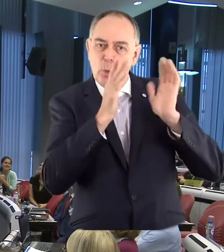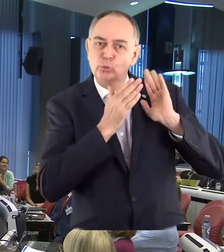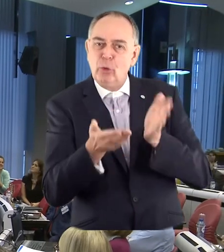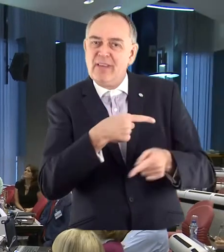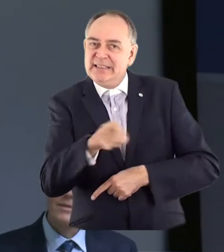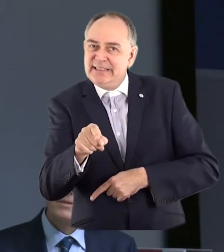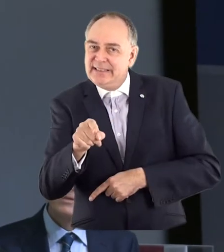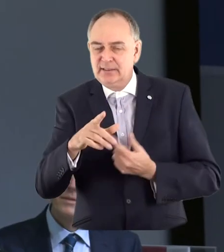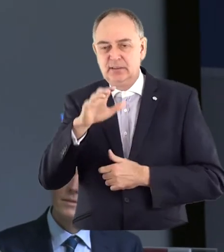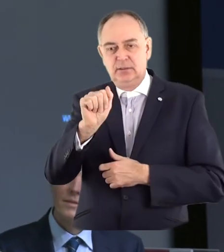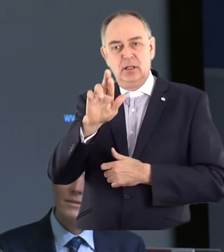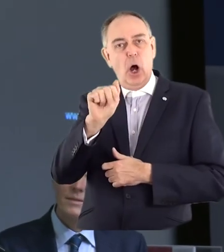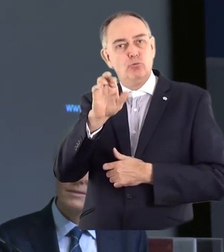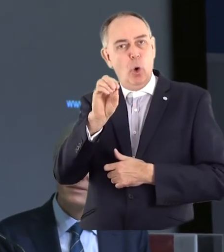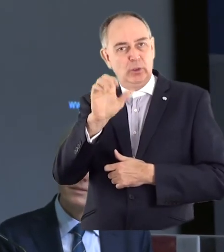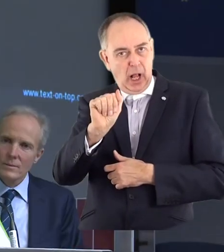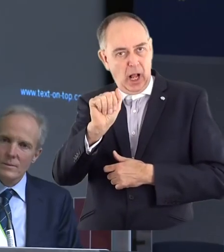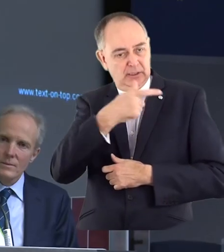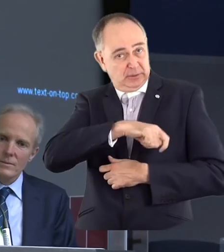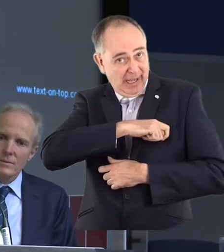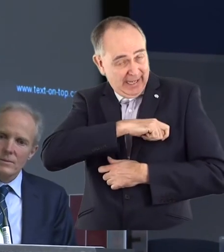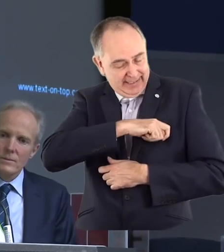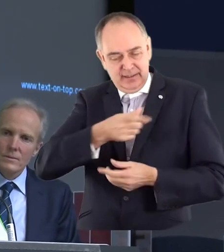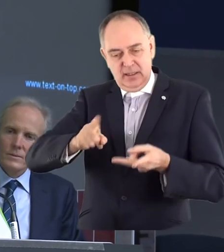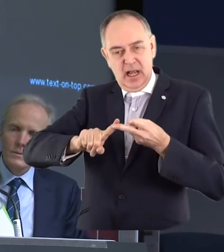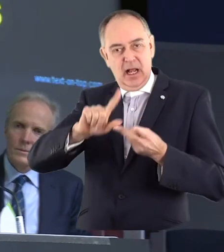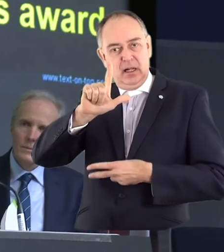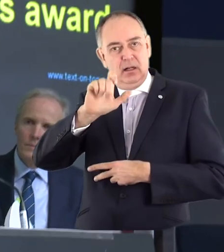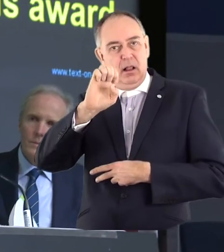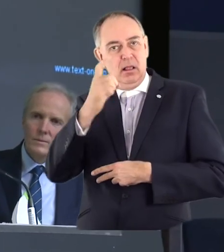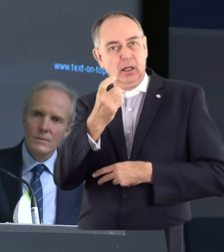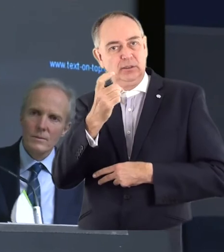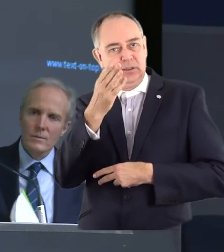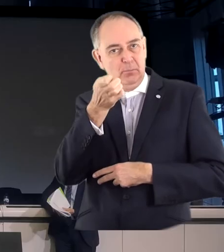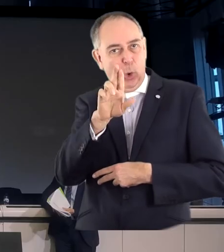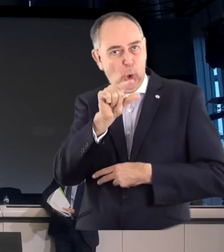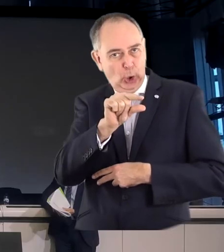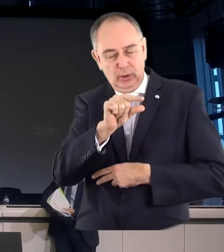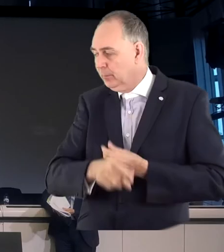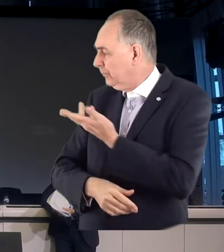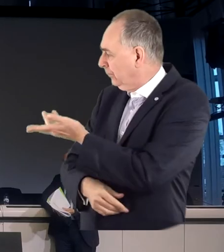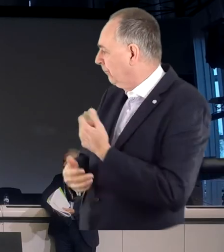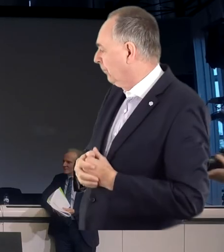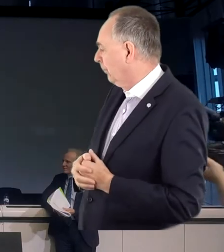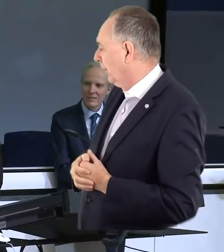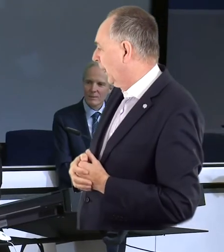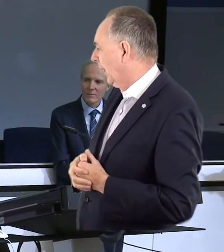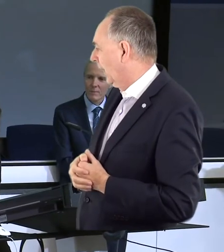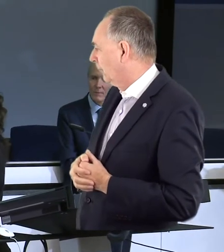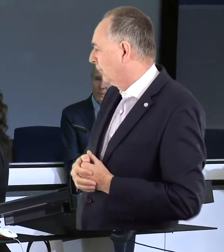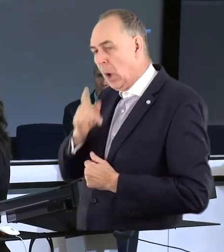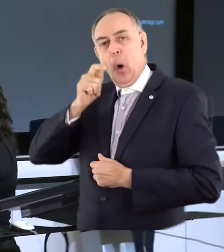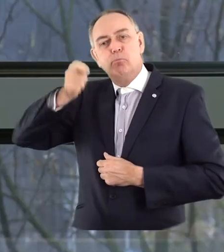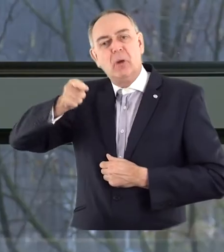and services was given to Arona in Spain and Luxembourg. Our Prime Minister who did great work last